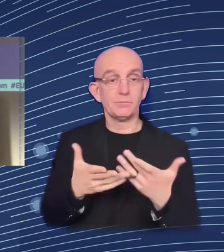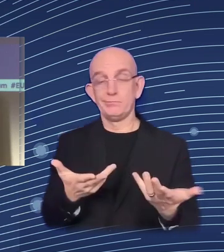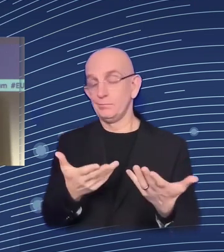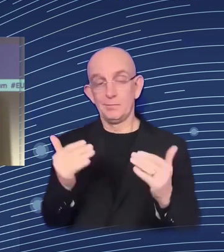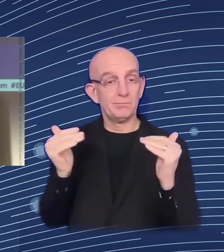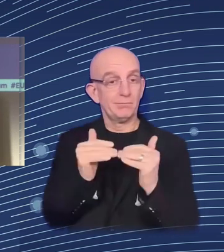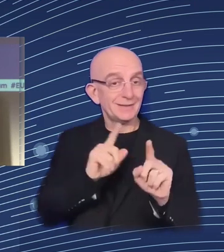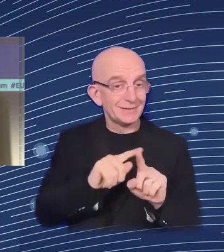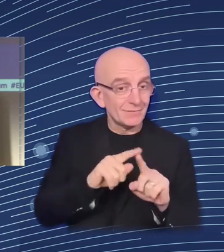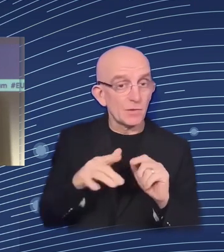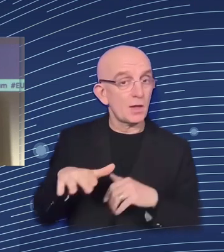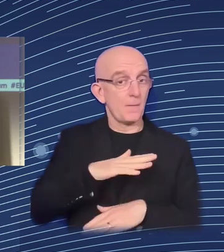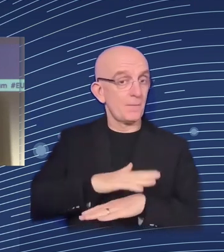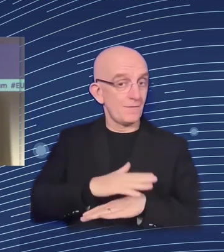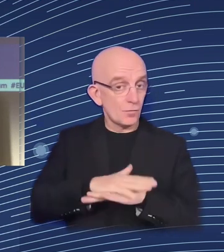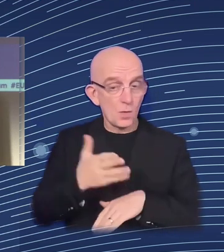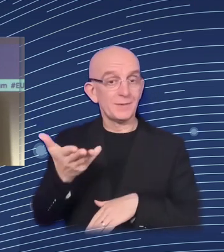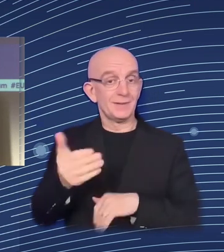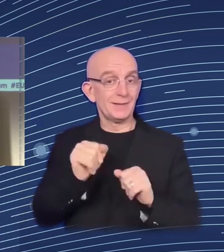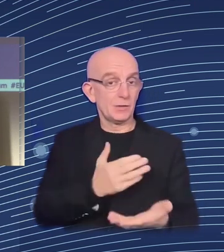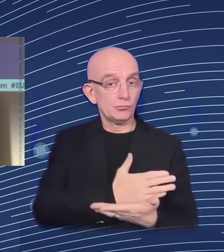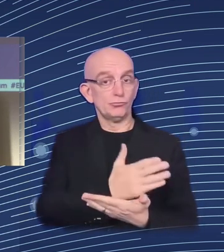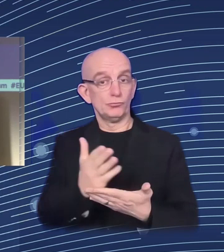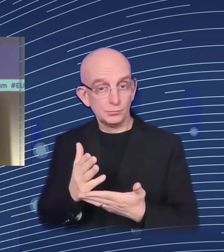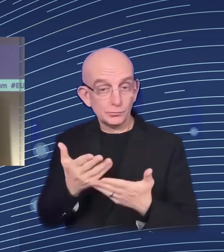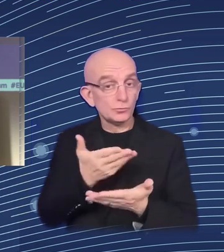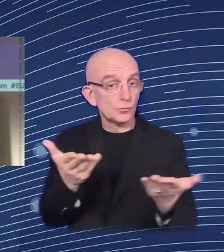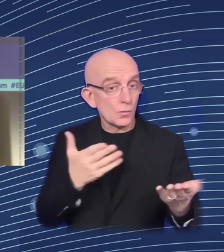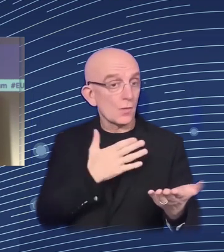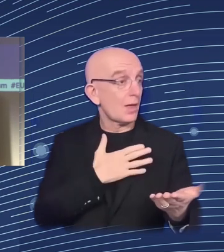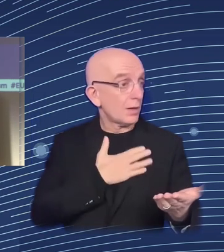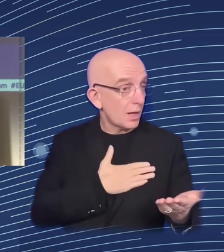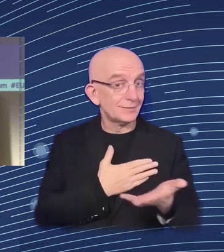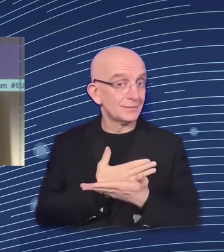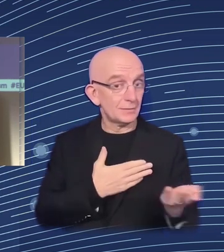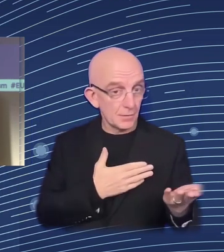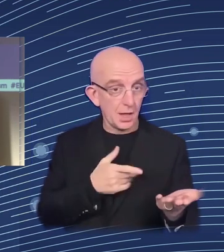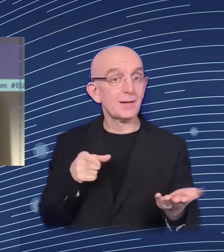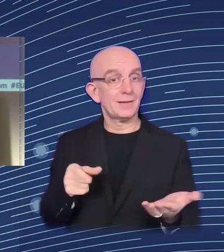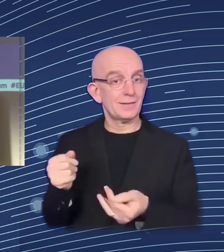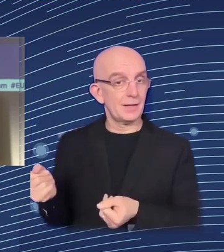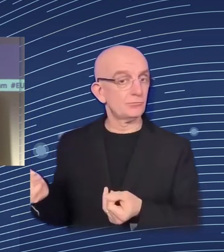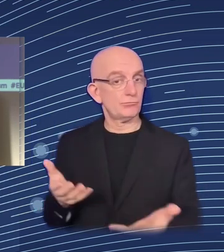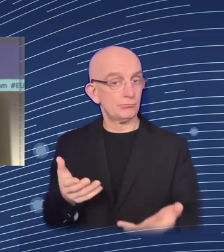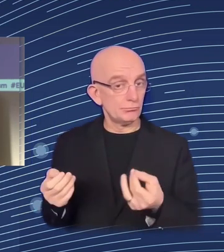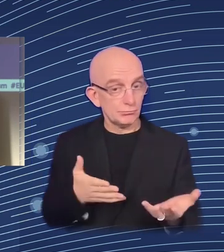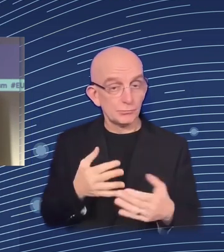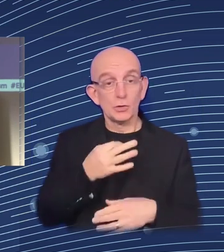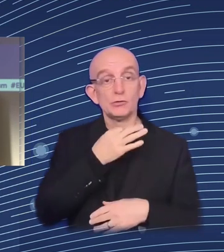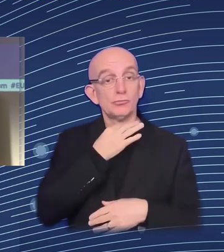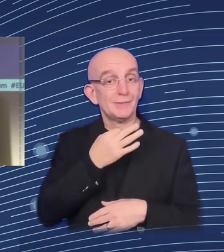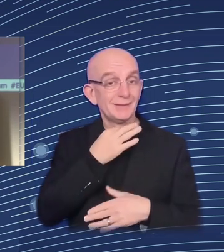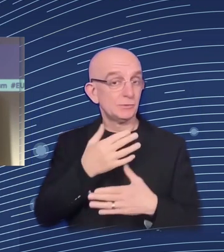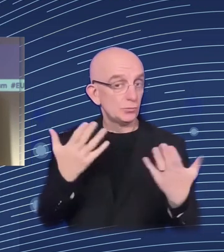to exploit those opportunities or to remain out of the matching process. And of course, labor market